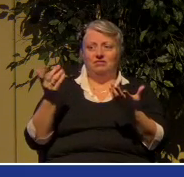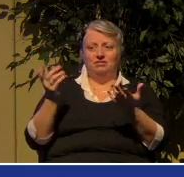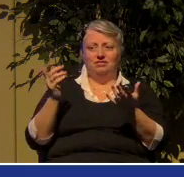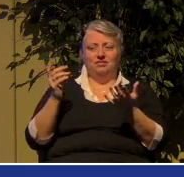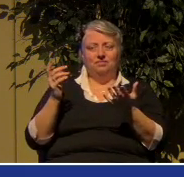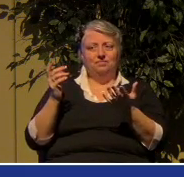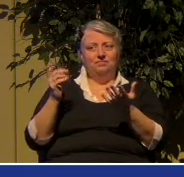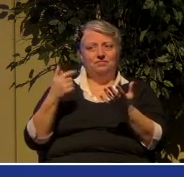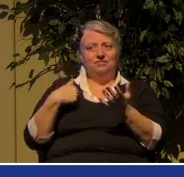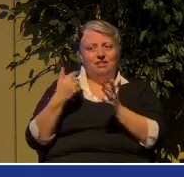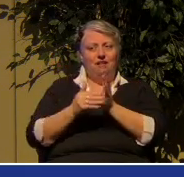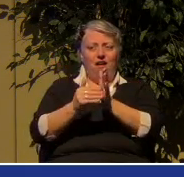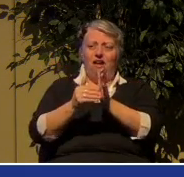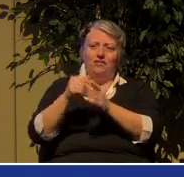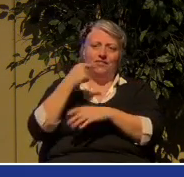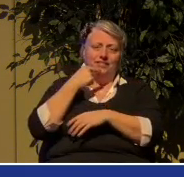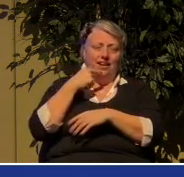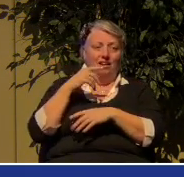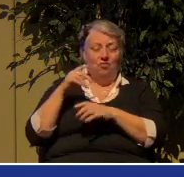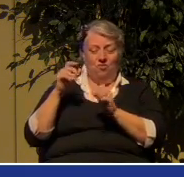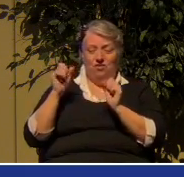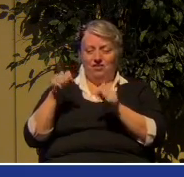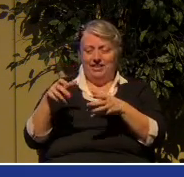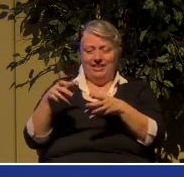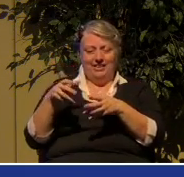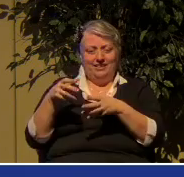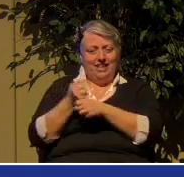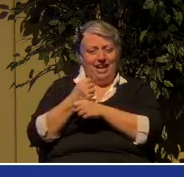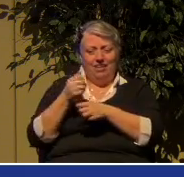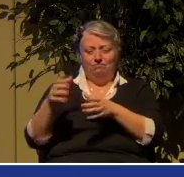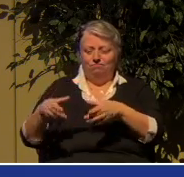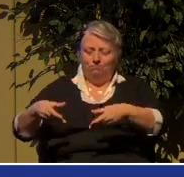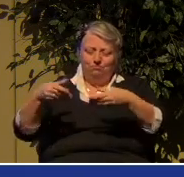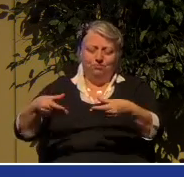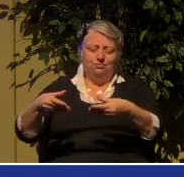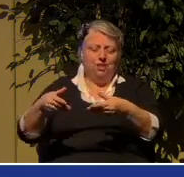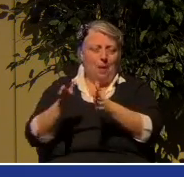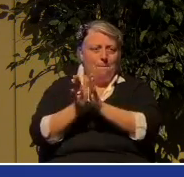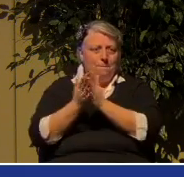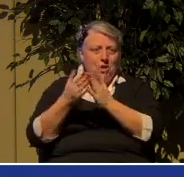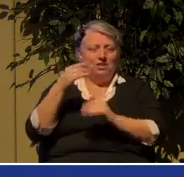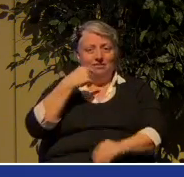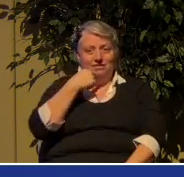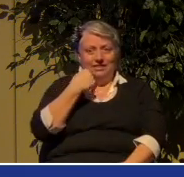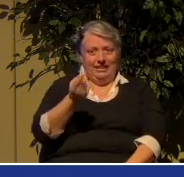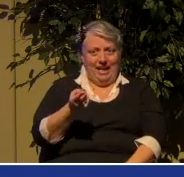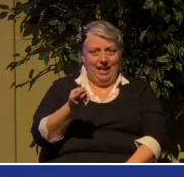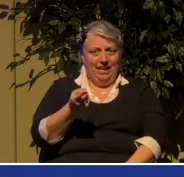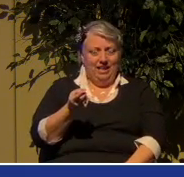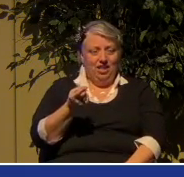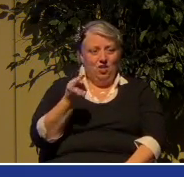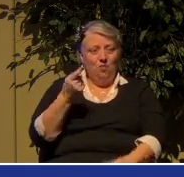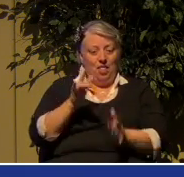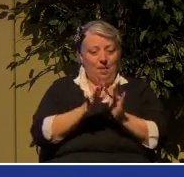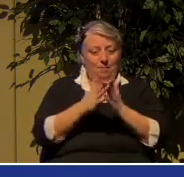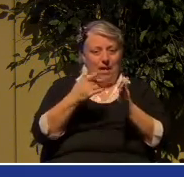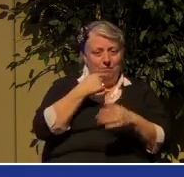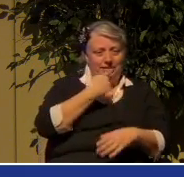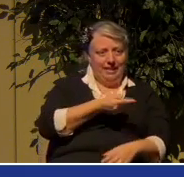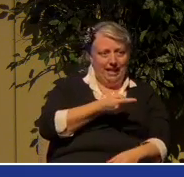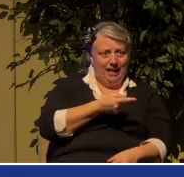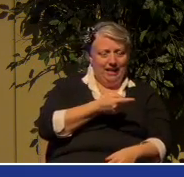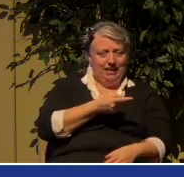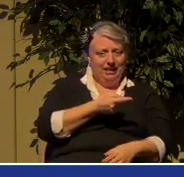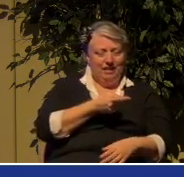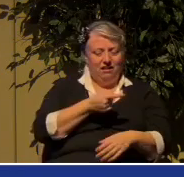try to tell you that what the Bible plainly says, it isn't saying there's probably something wrong in the attempt to make it